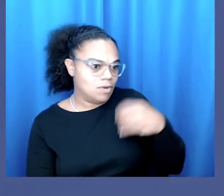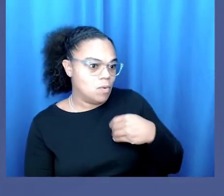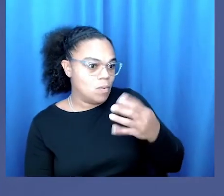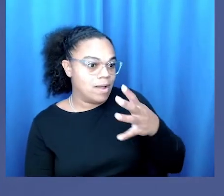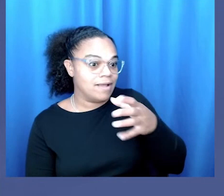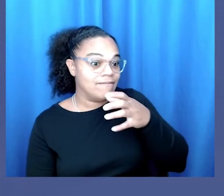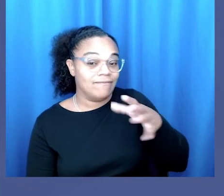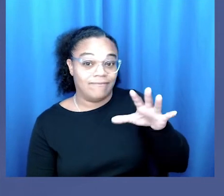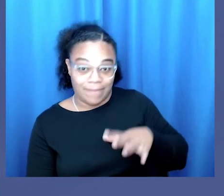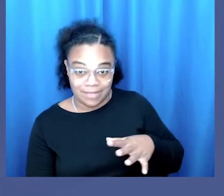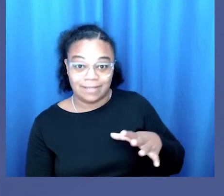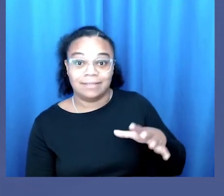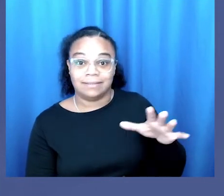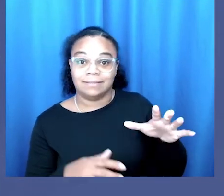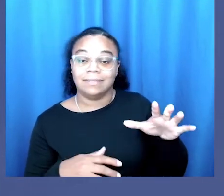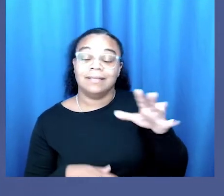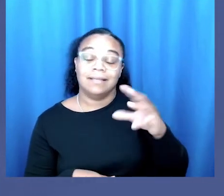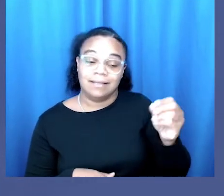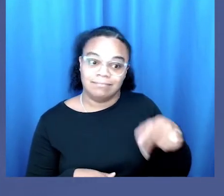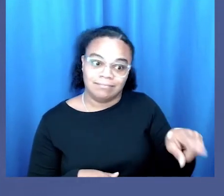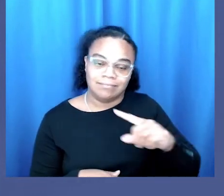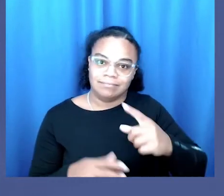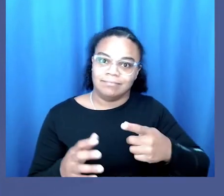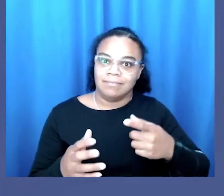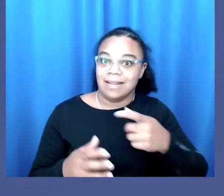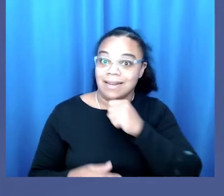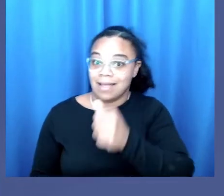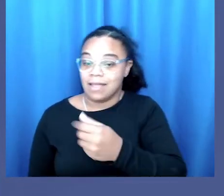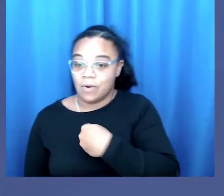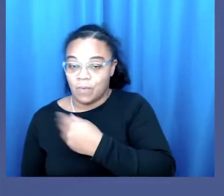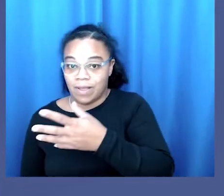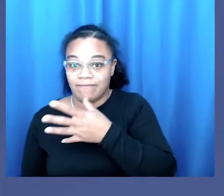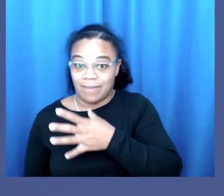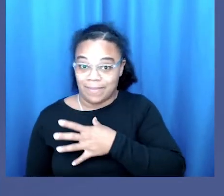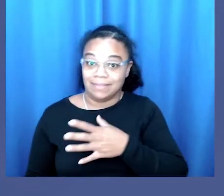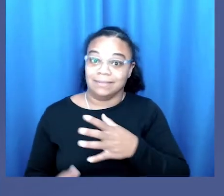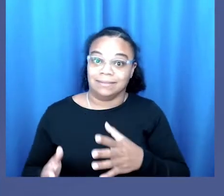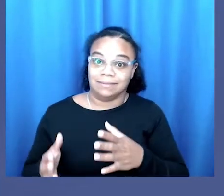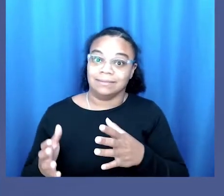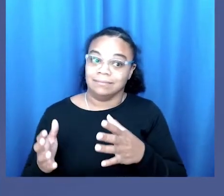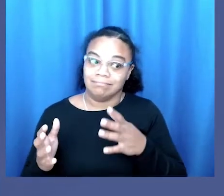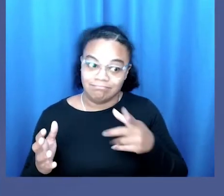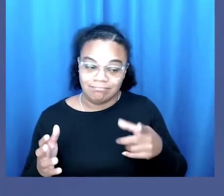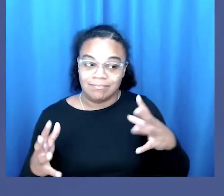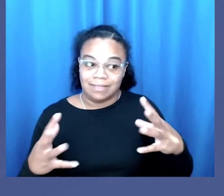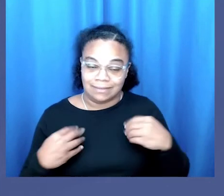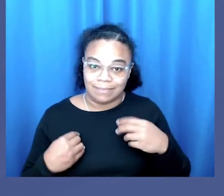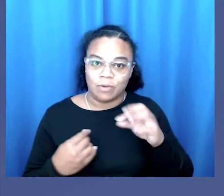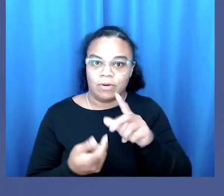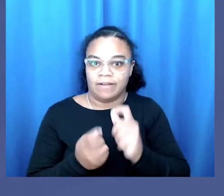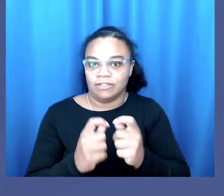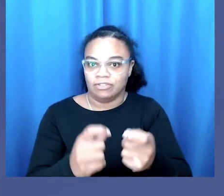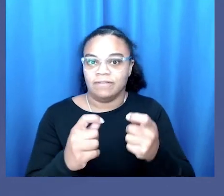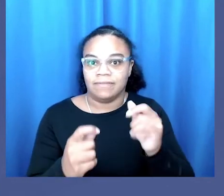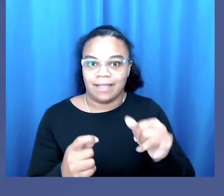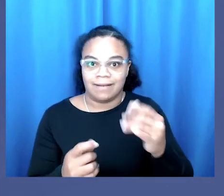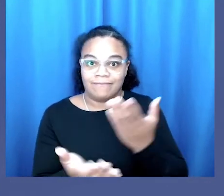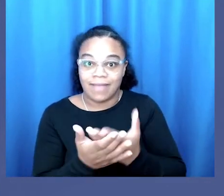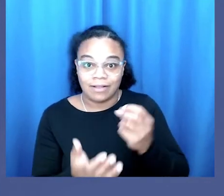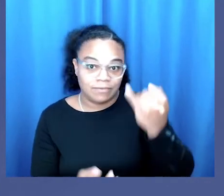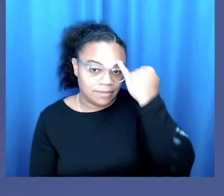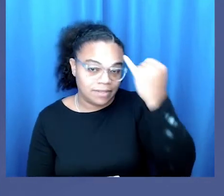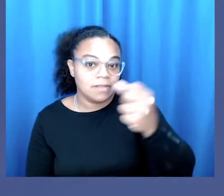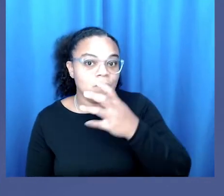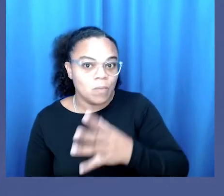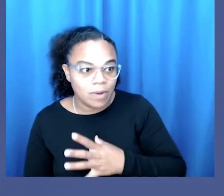or white identified feminist insistence and non-white feminist acceptance or failed revision of the fact the